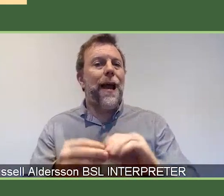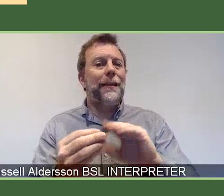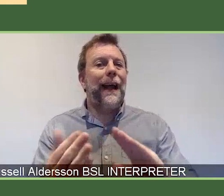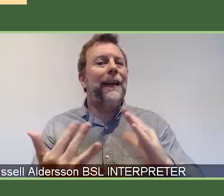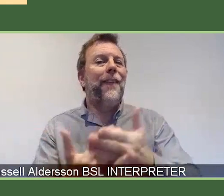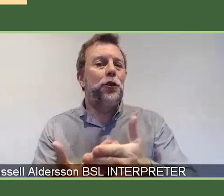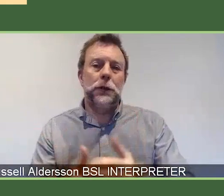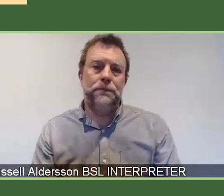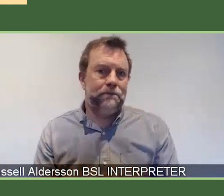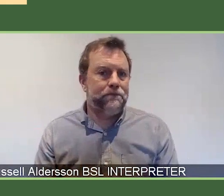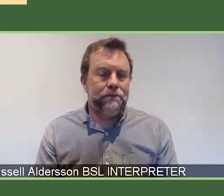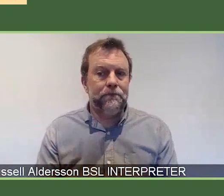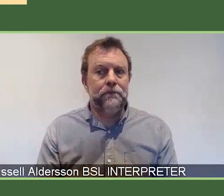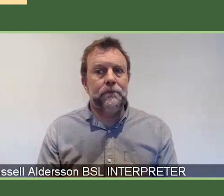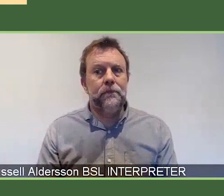discovery.